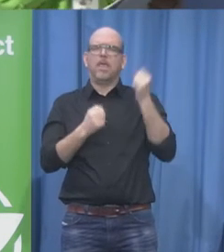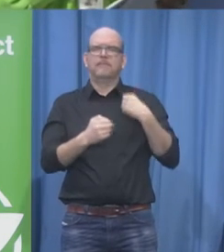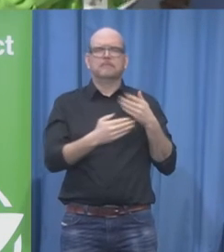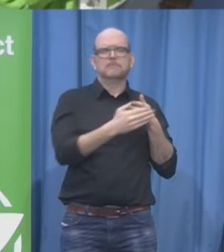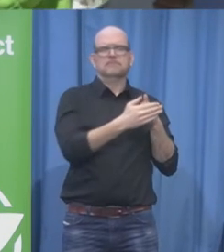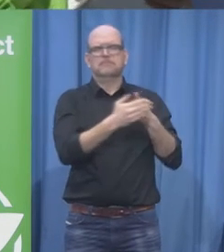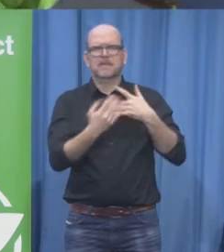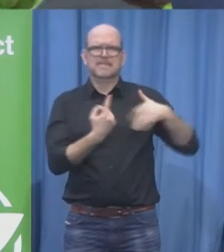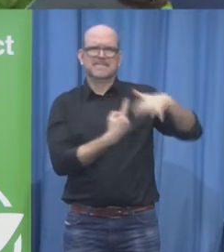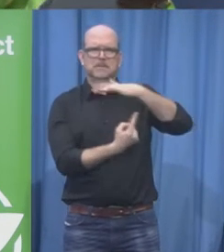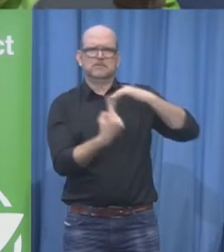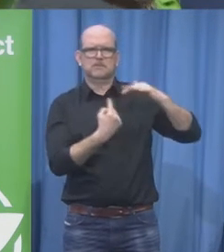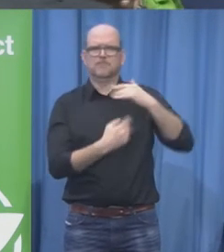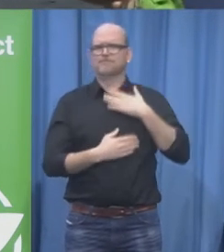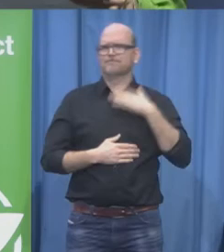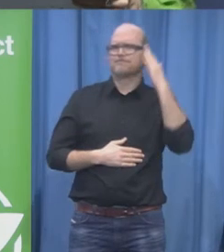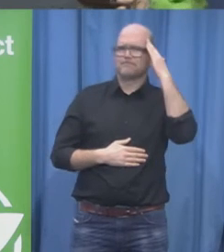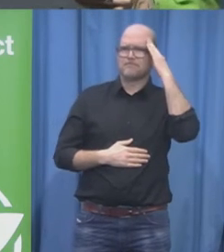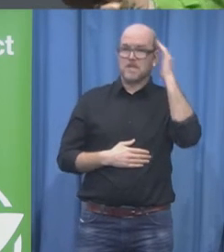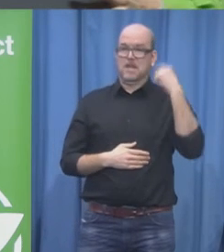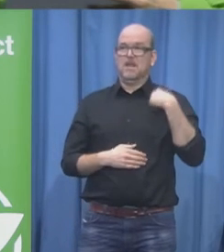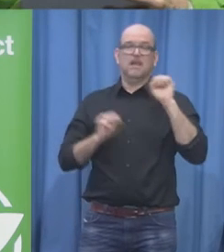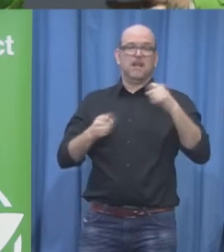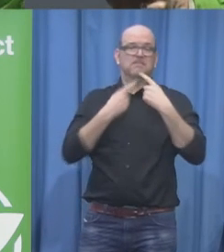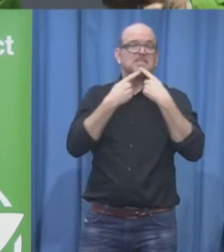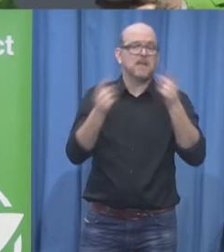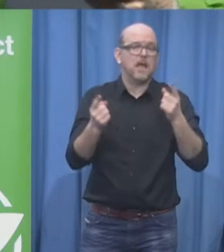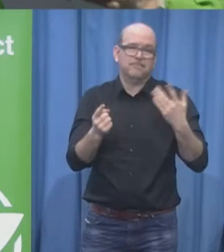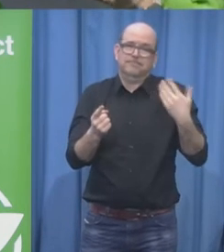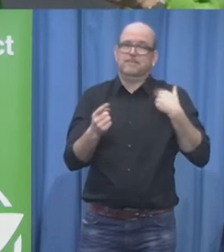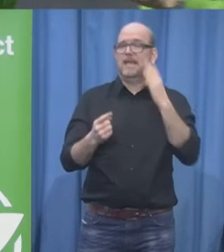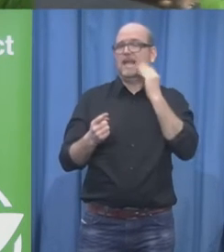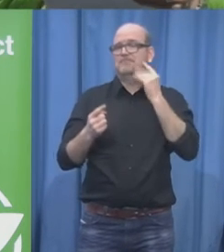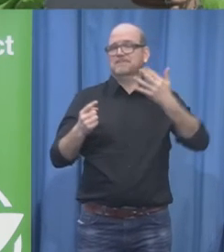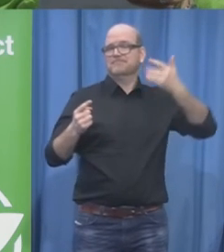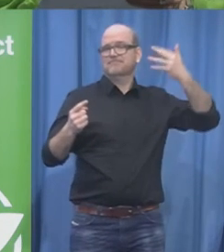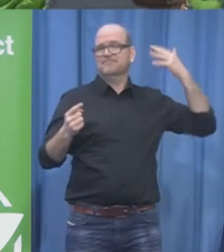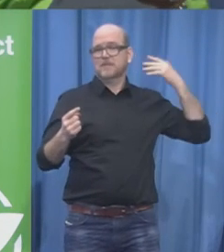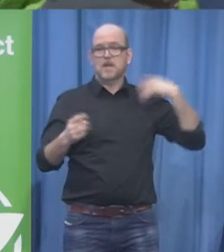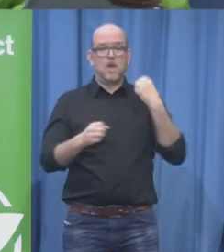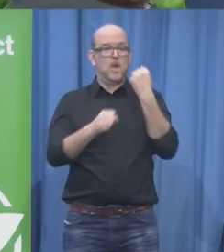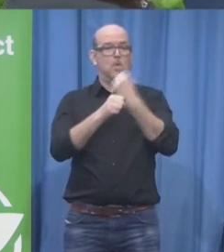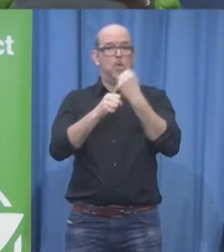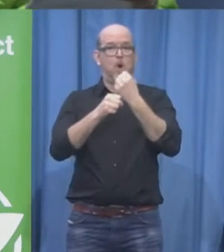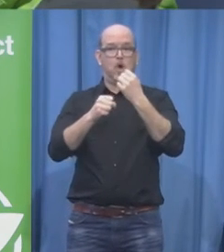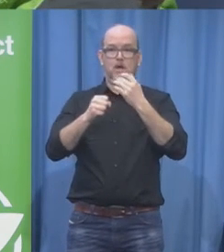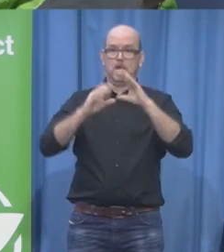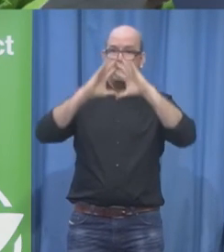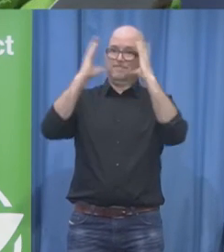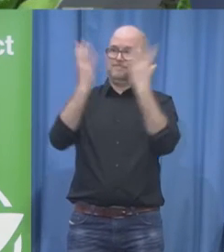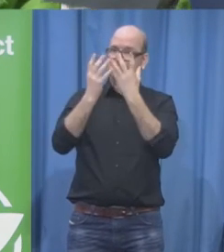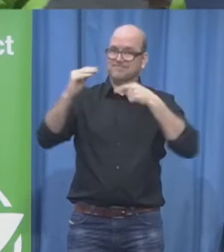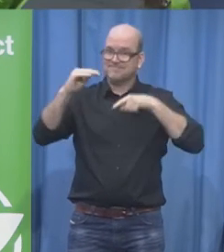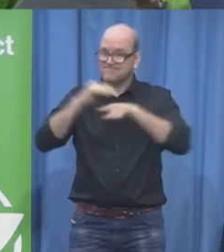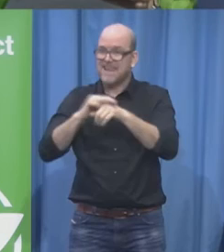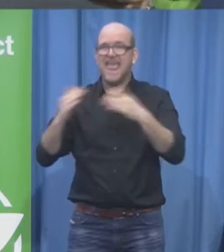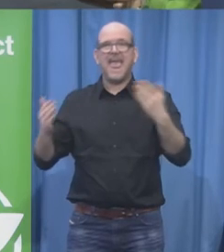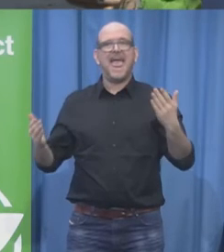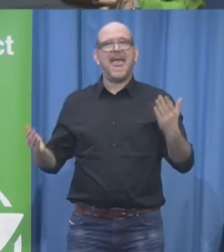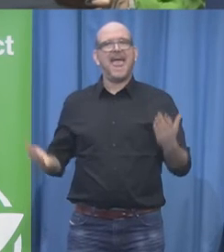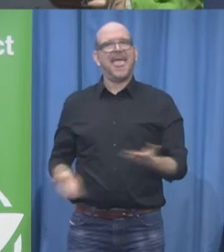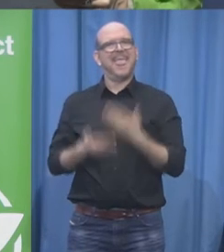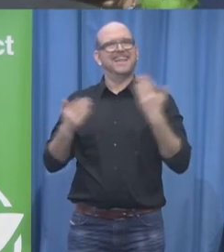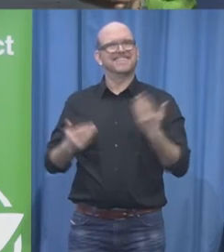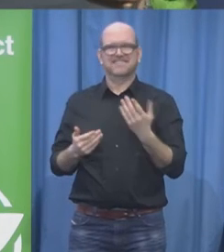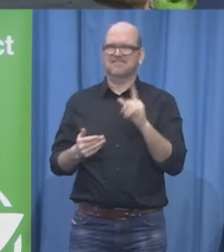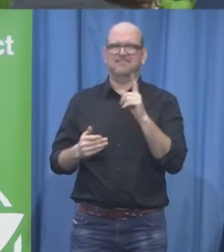1 billion of us who happen to have a disability and our families connected so much to us this is a really important